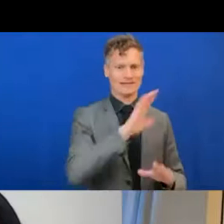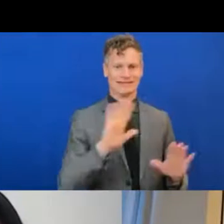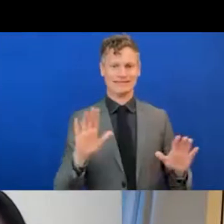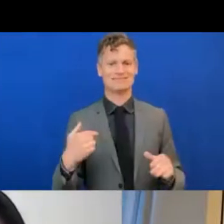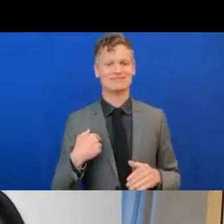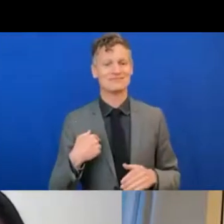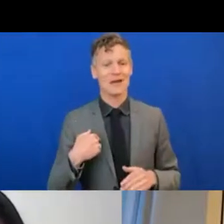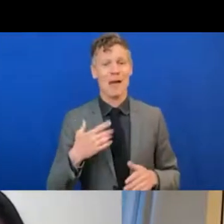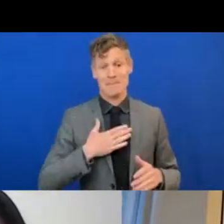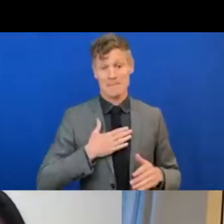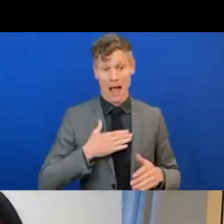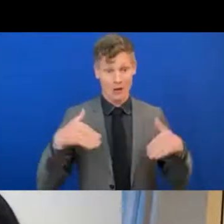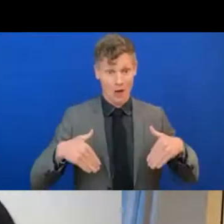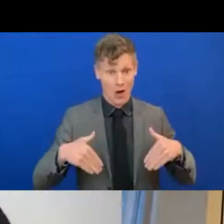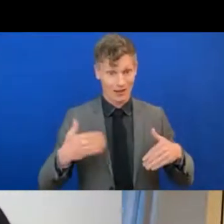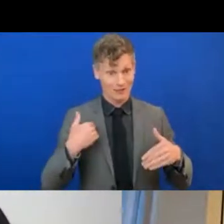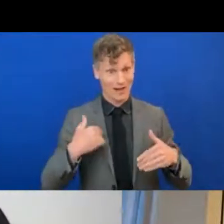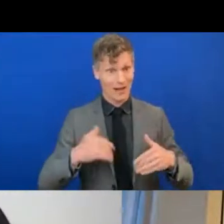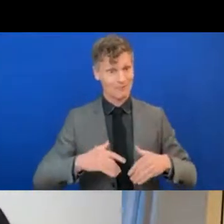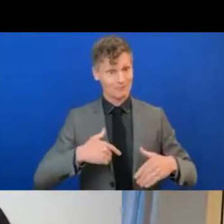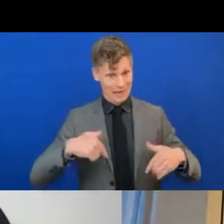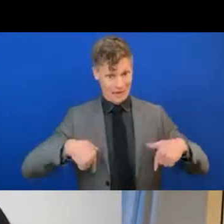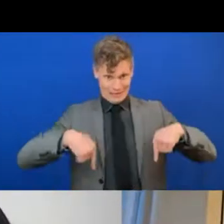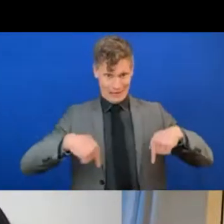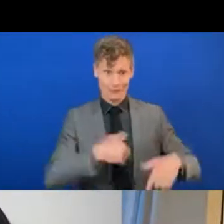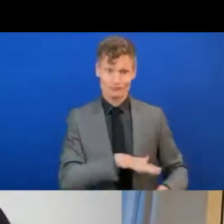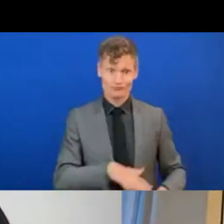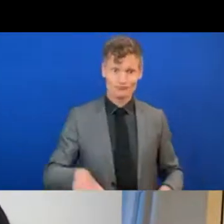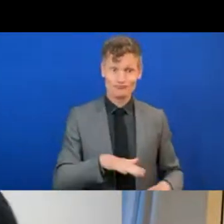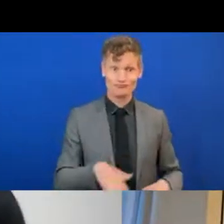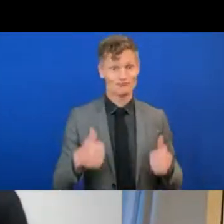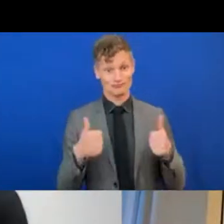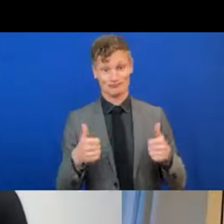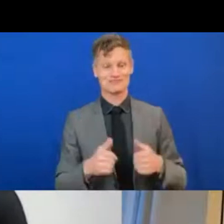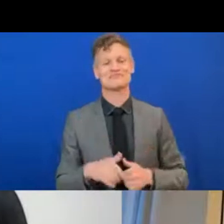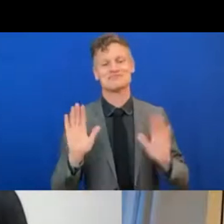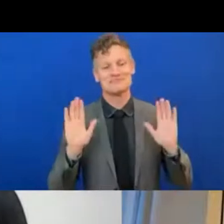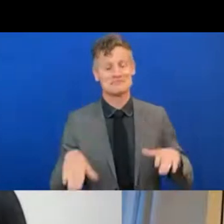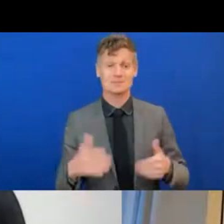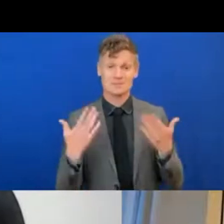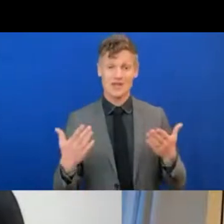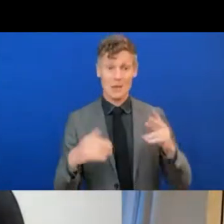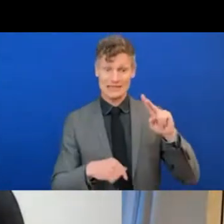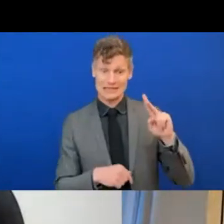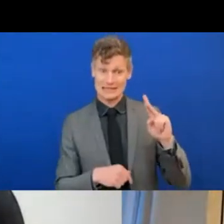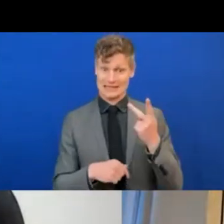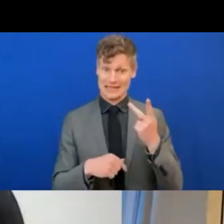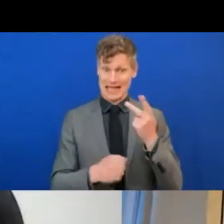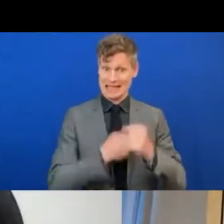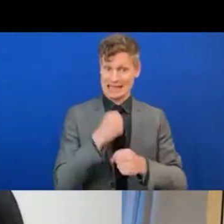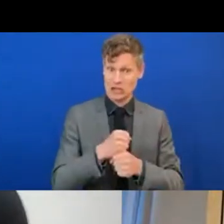make a few other points, particularly since this is only the second year that older persons